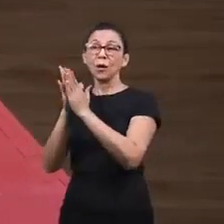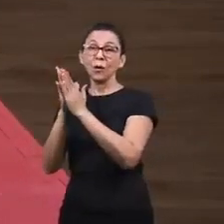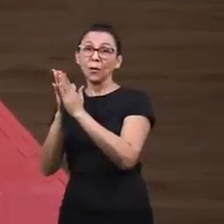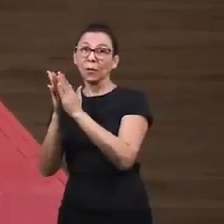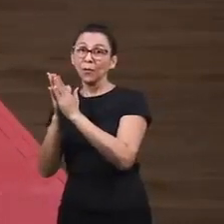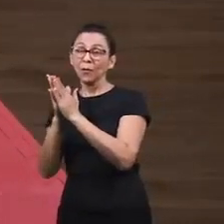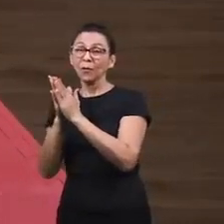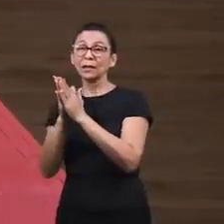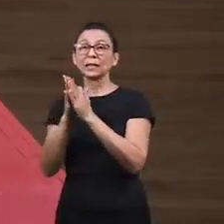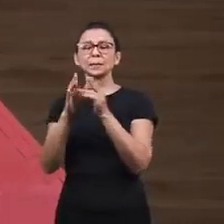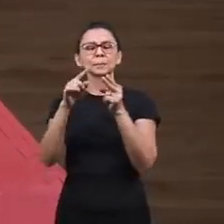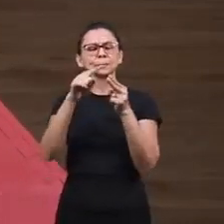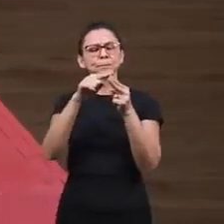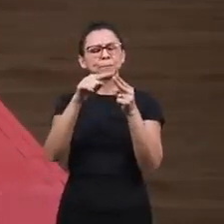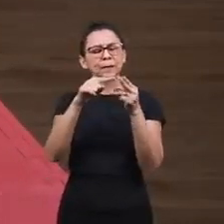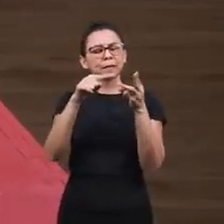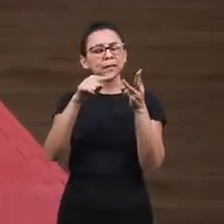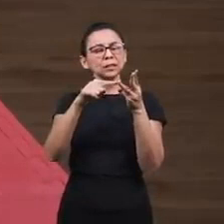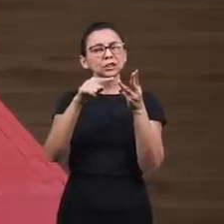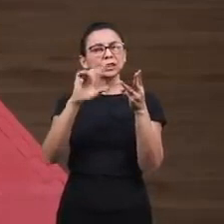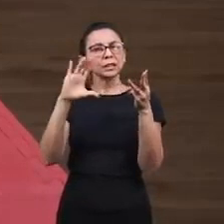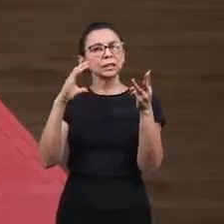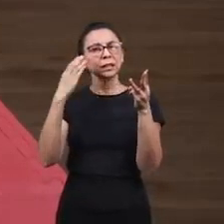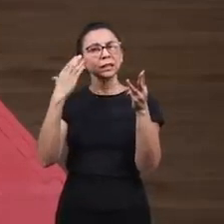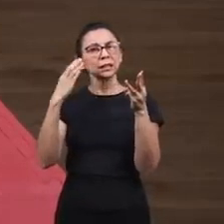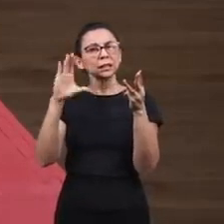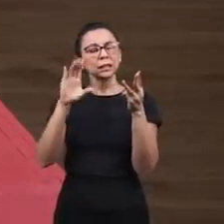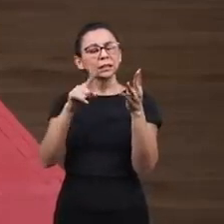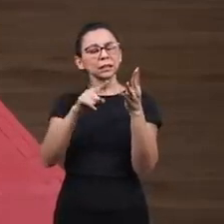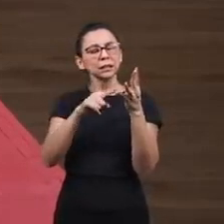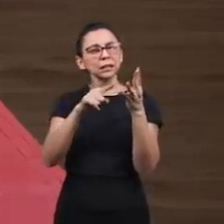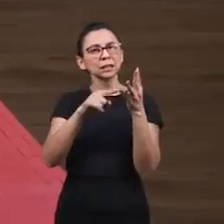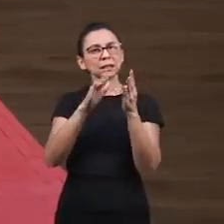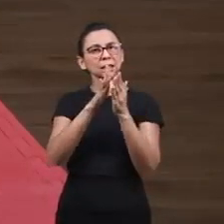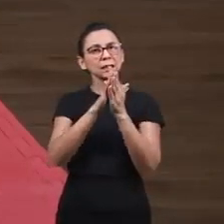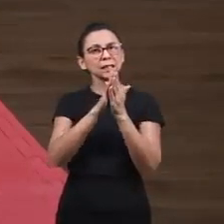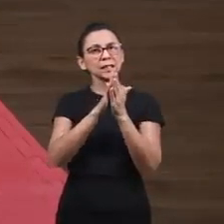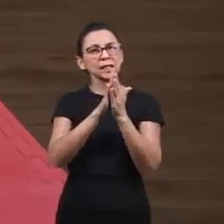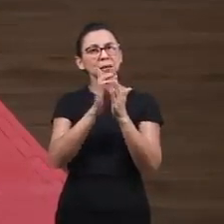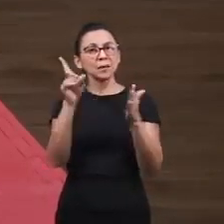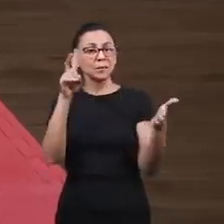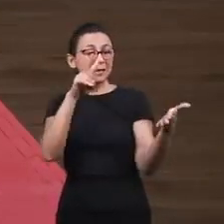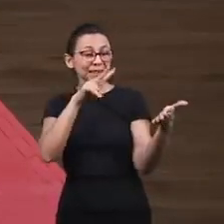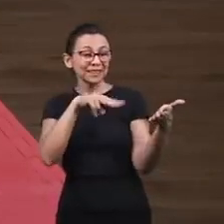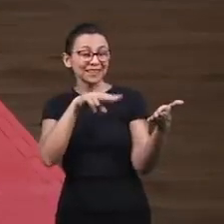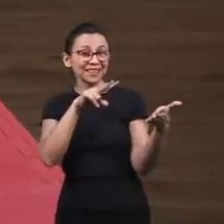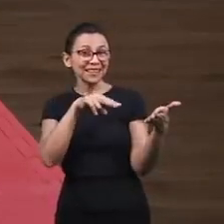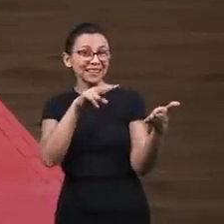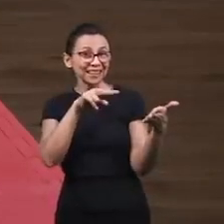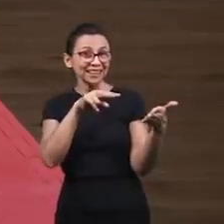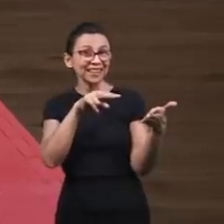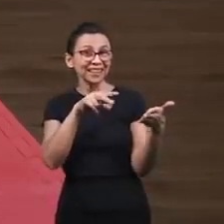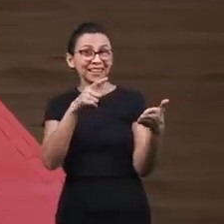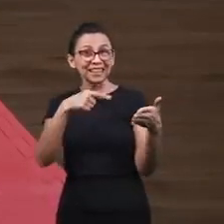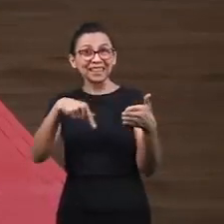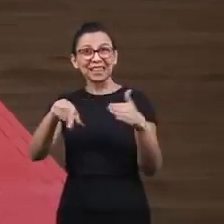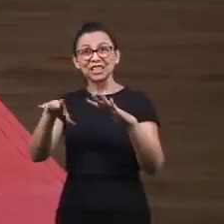when we read the word, when we sing, we go to church, we watch the classes,